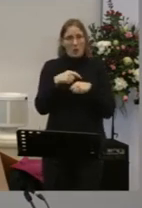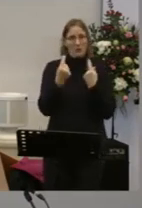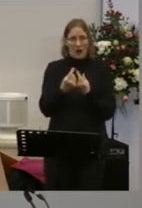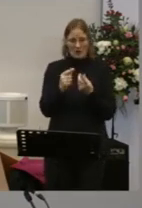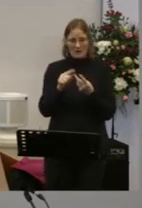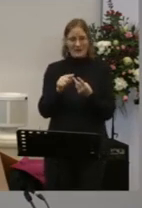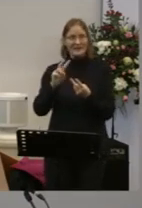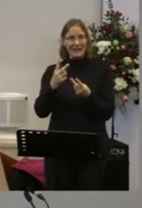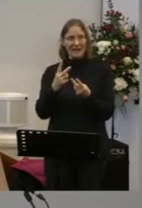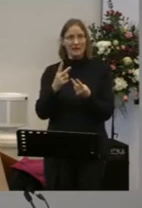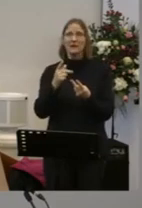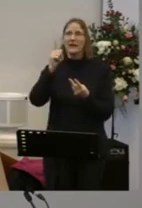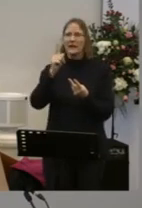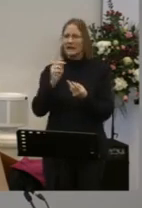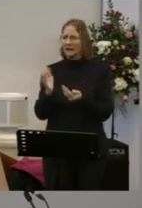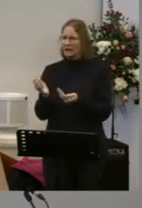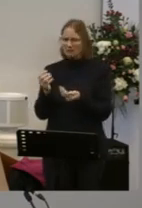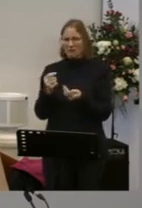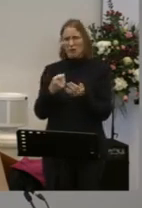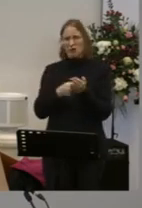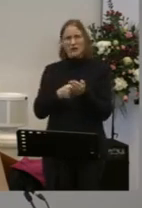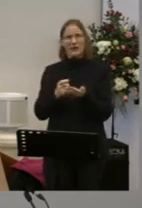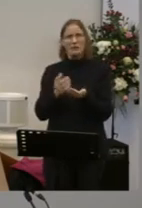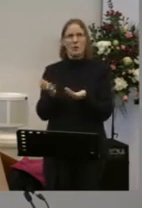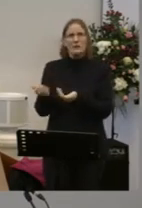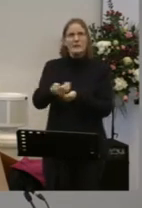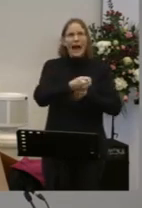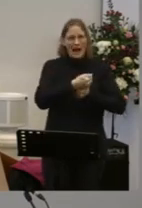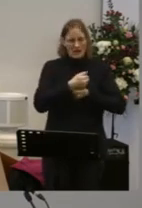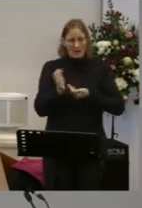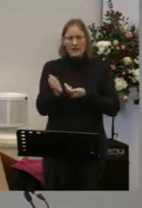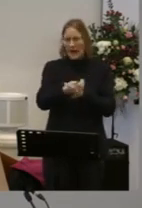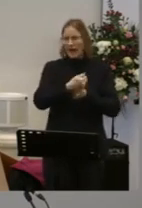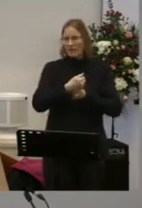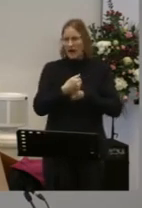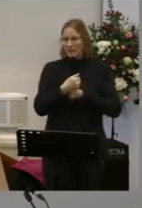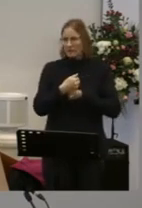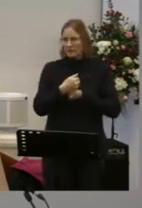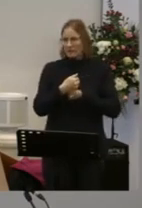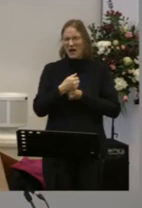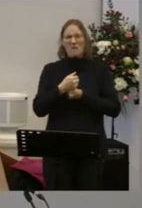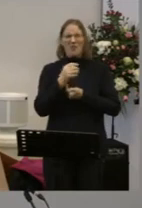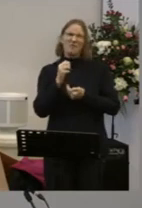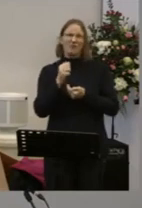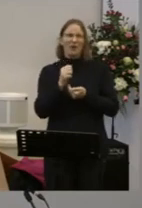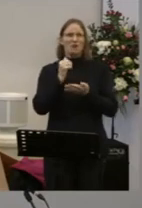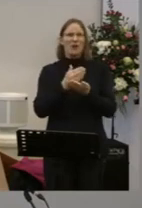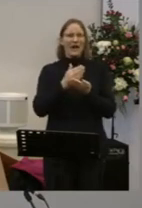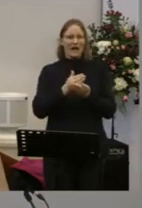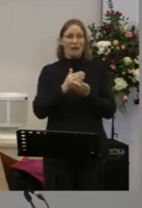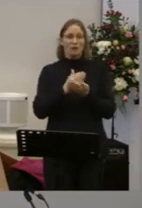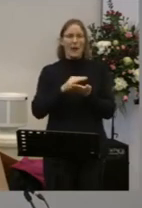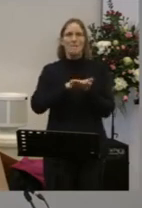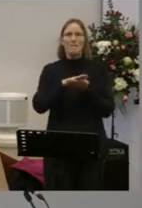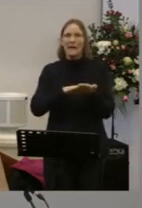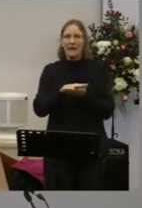Redeemed Through God's grace Apolitrosis Is the word here Apolitrosis